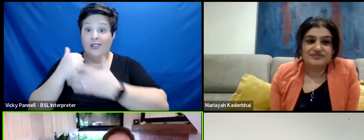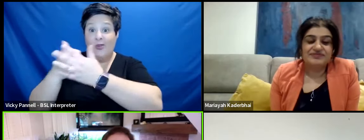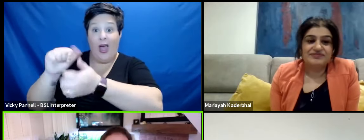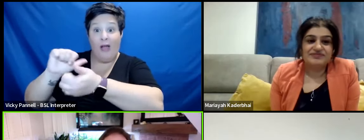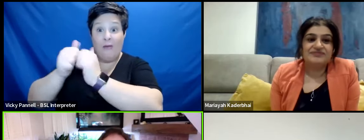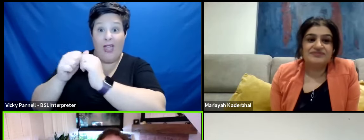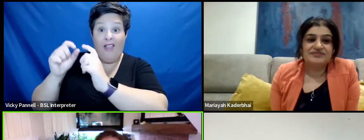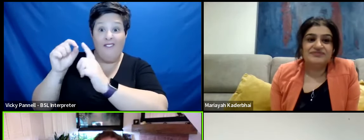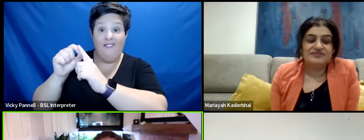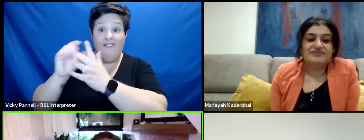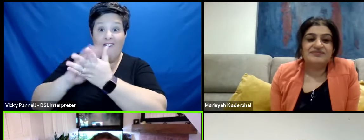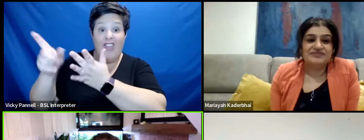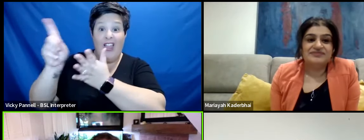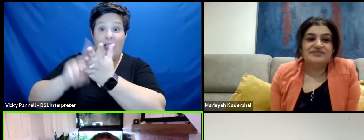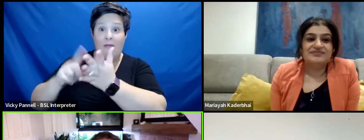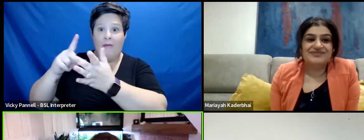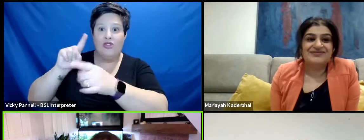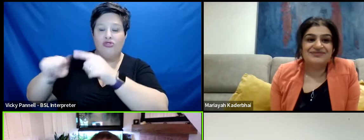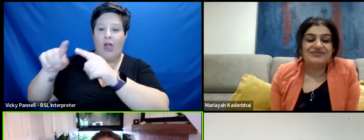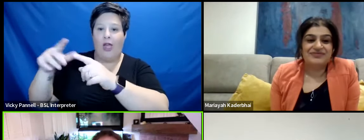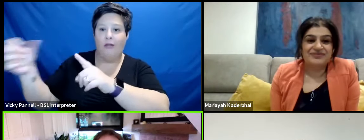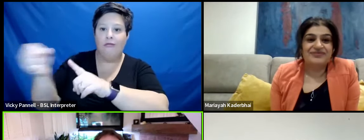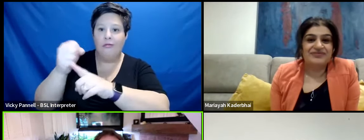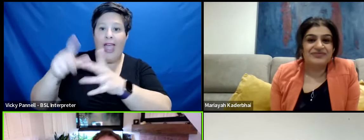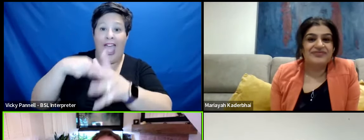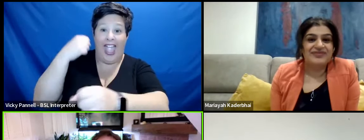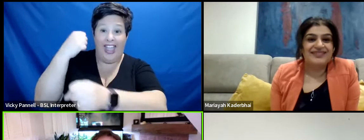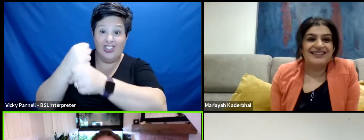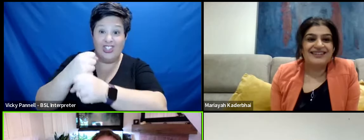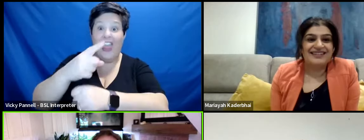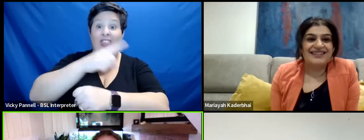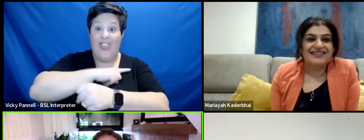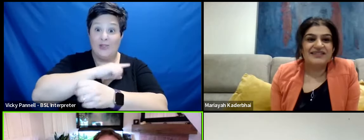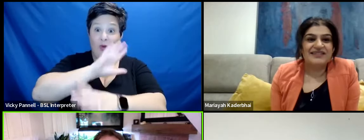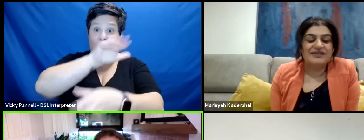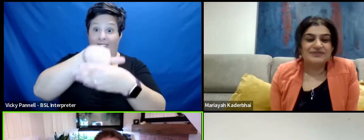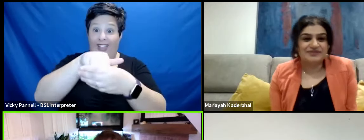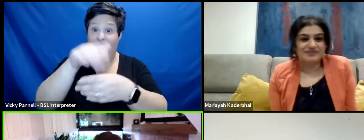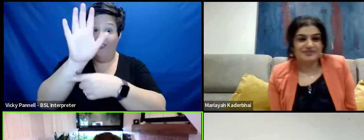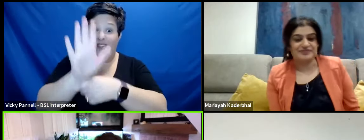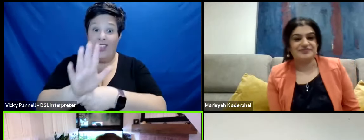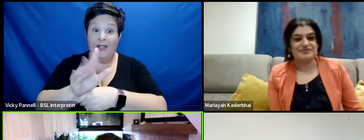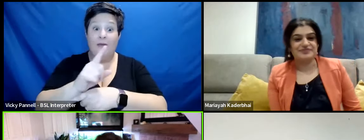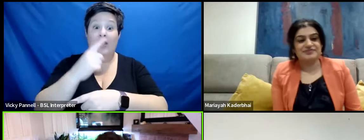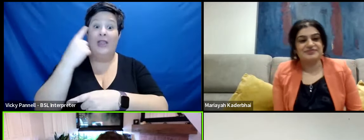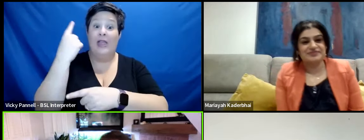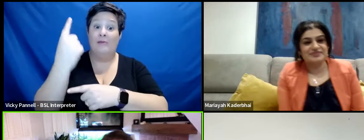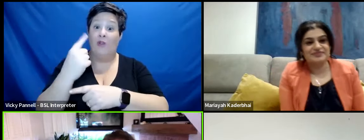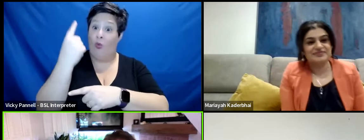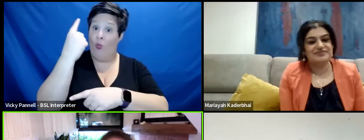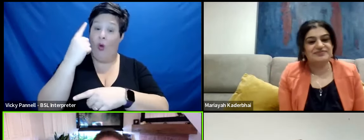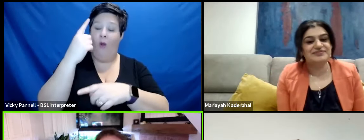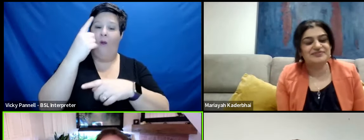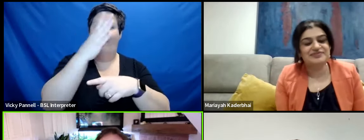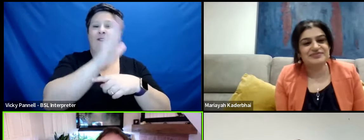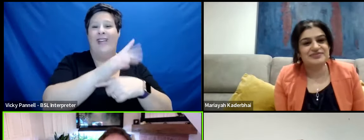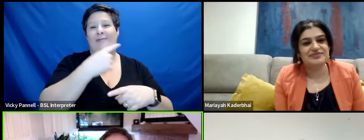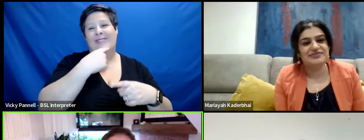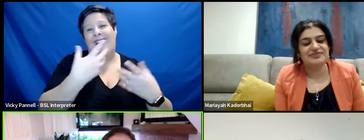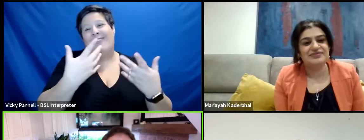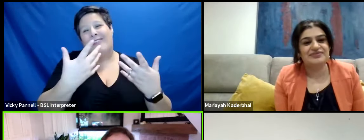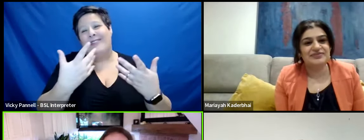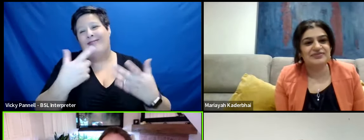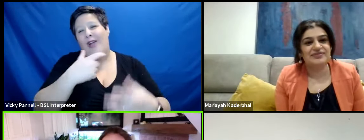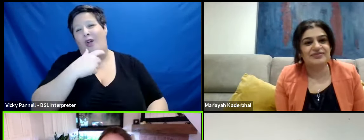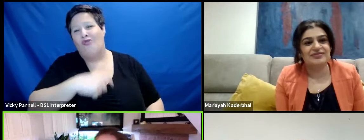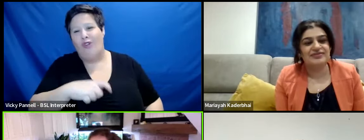Phil maybe get an agent. That was the main reason for doing it. He did a shoot. He did one film and he said, look, I've got a part in this.